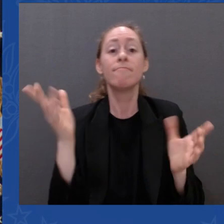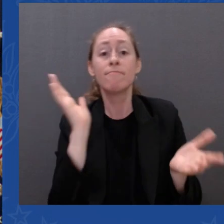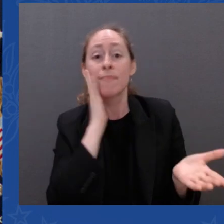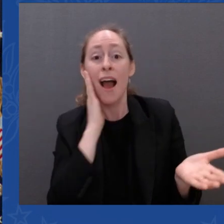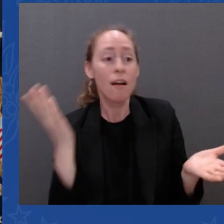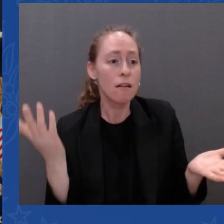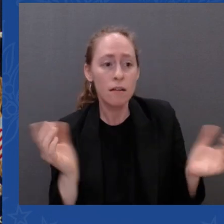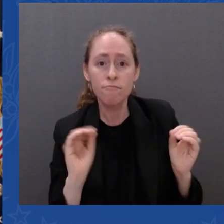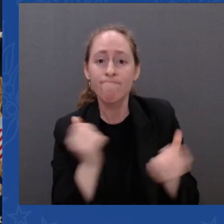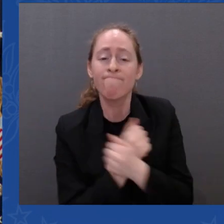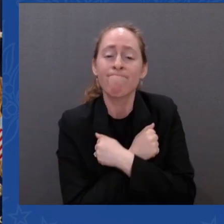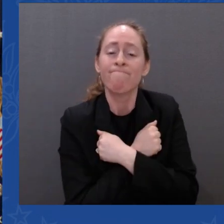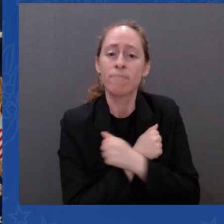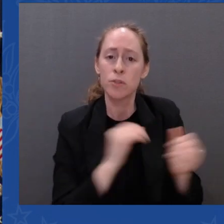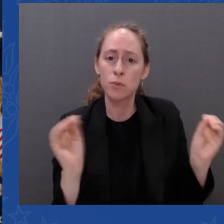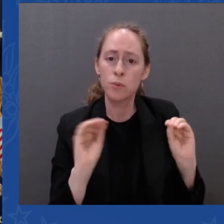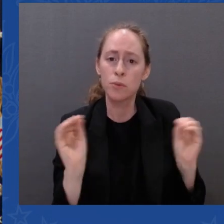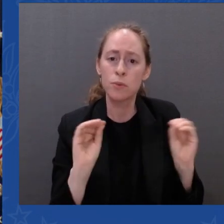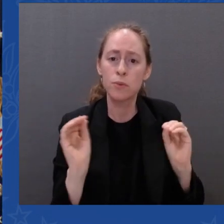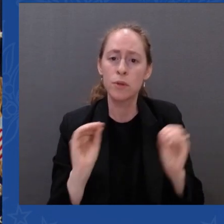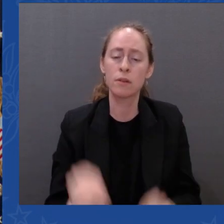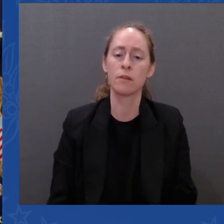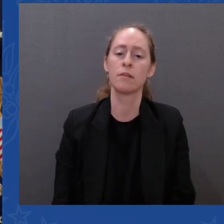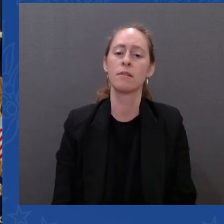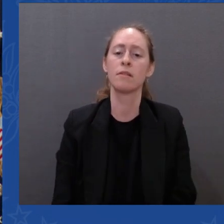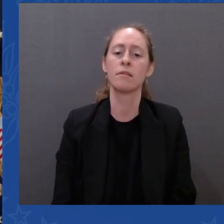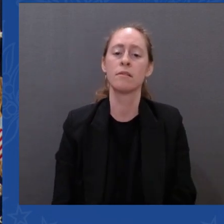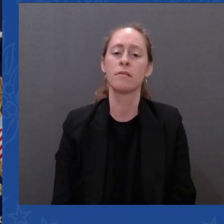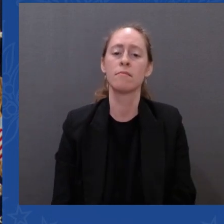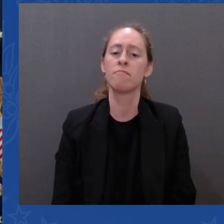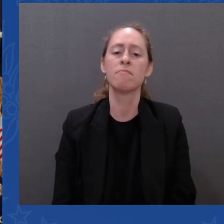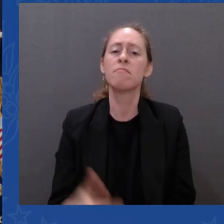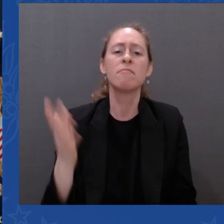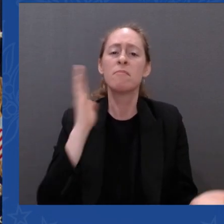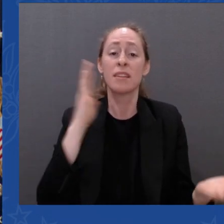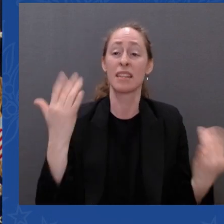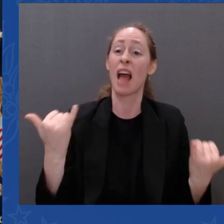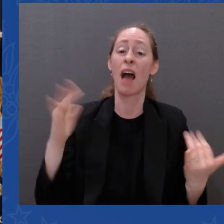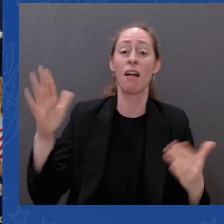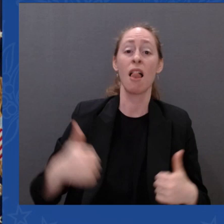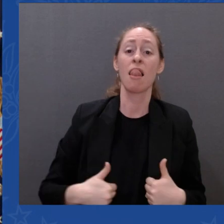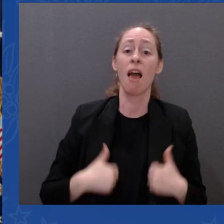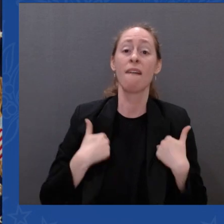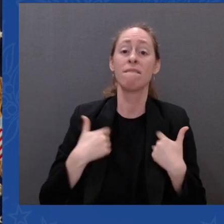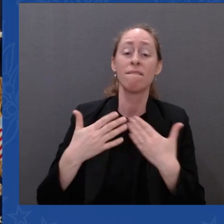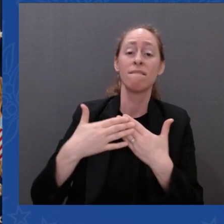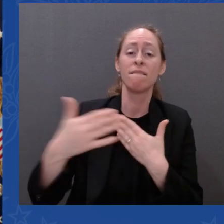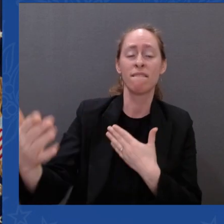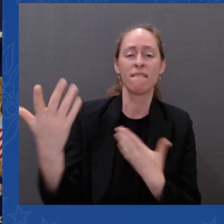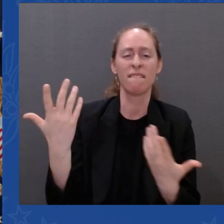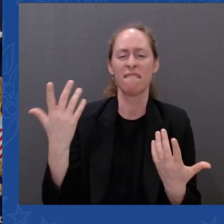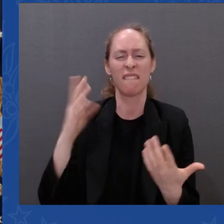To lose a child is like having a piece of your soul ripped away.